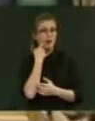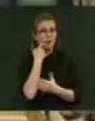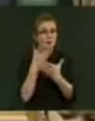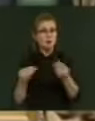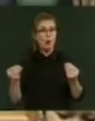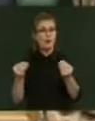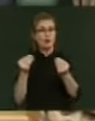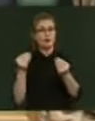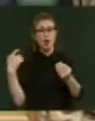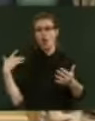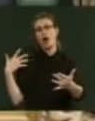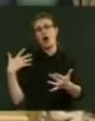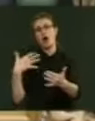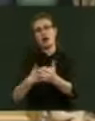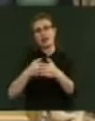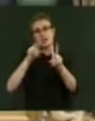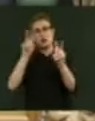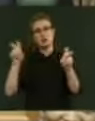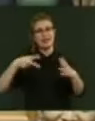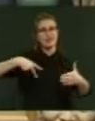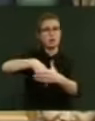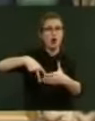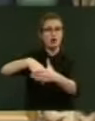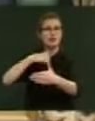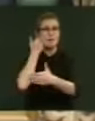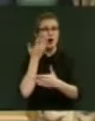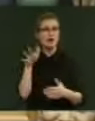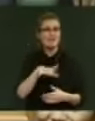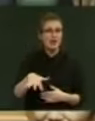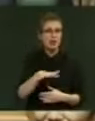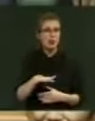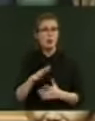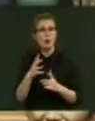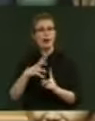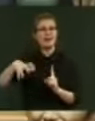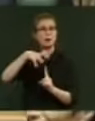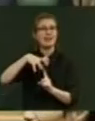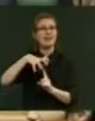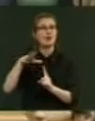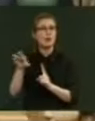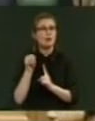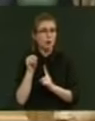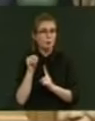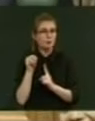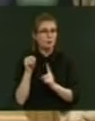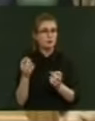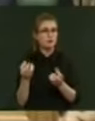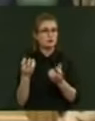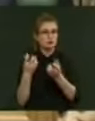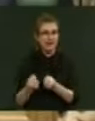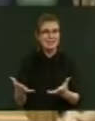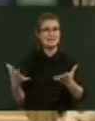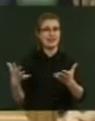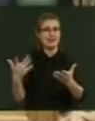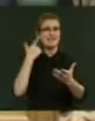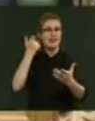generally inhibited Māori whānau, hapū, iwi, from releasing and realising the benefits of their land. So, as